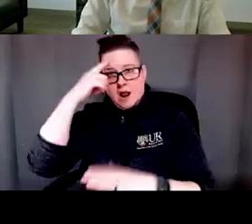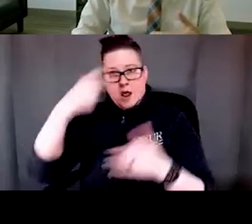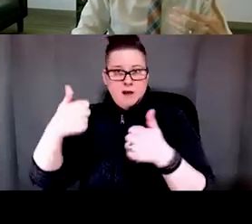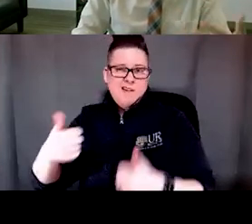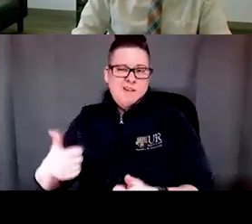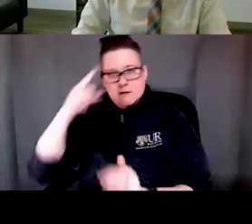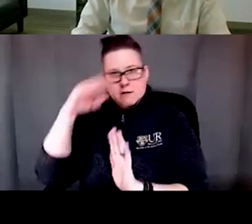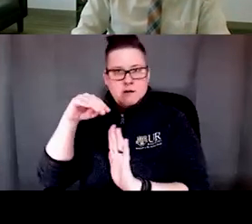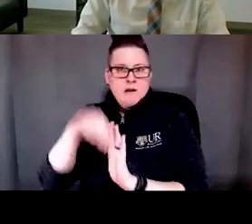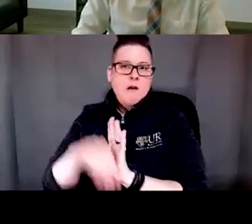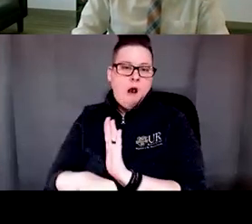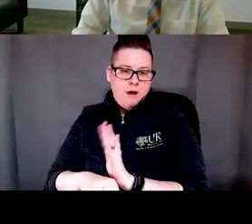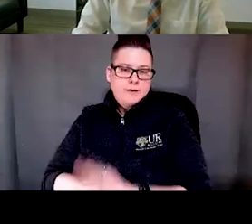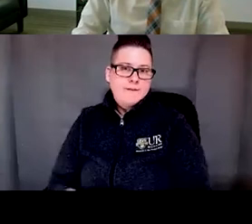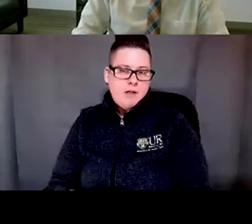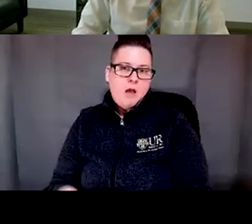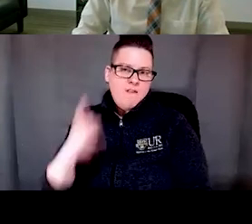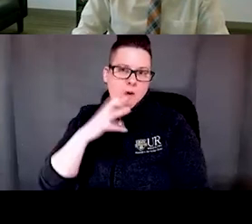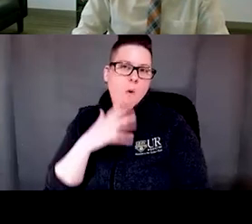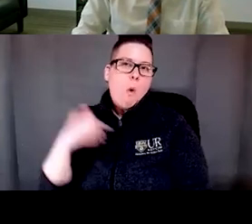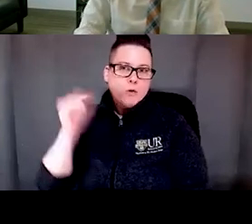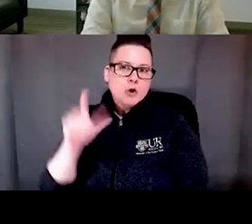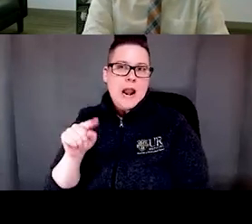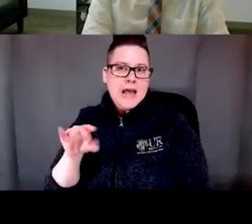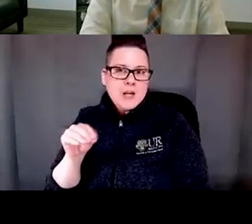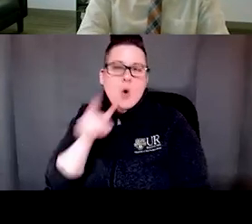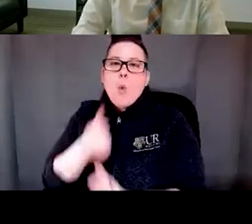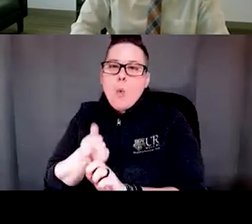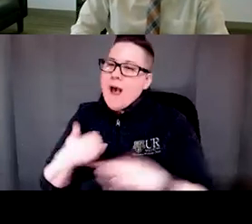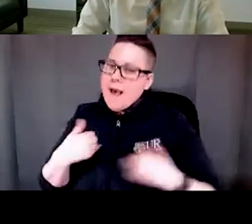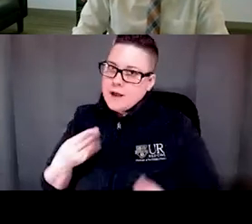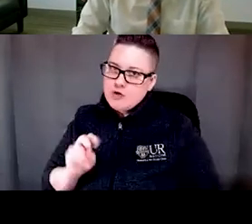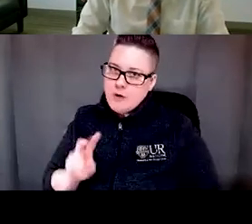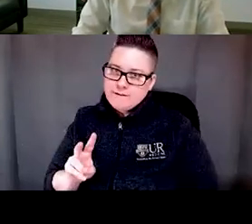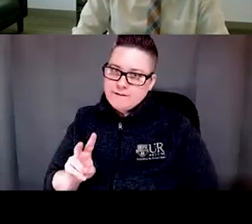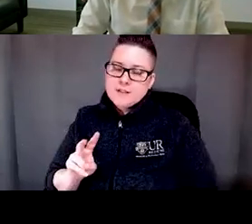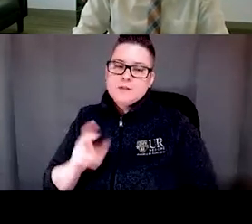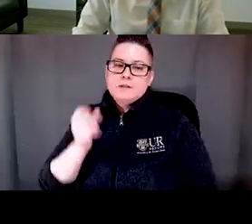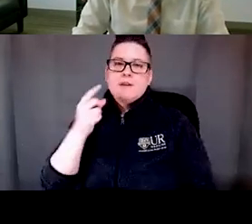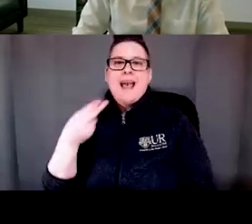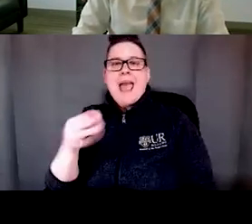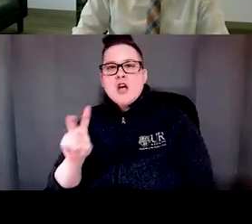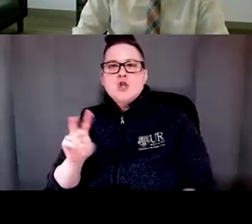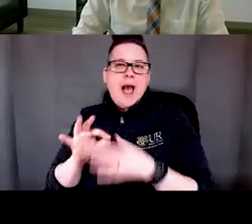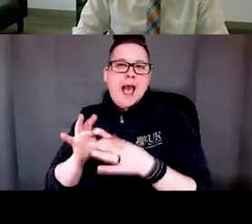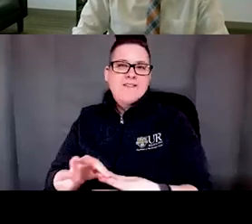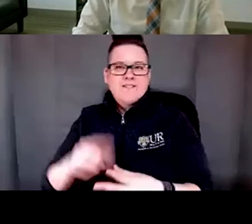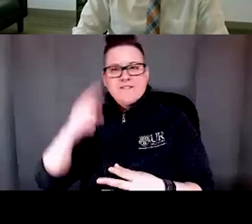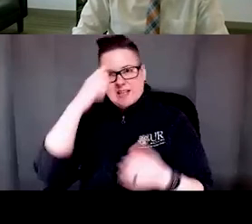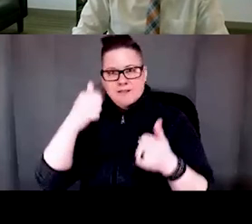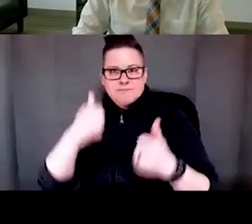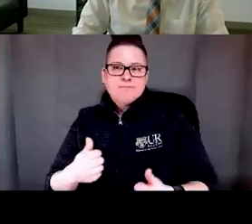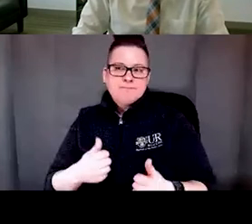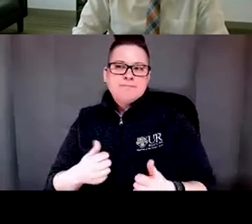in overall Latinos living with HIV HIV associated neurological disorder is